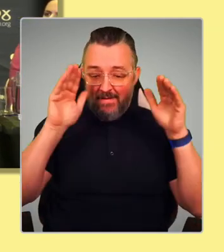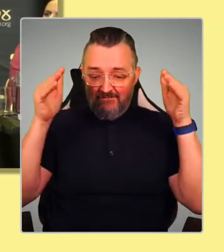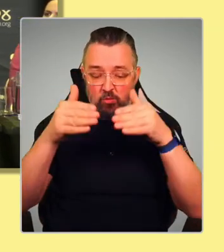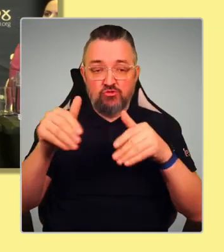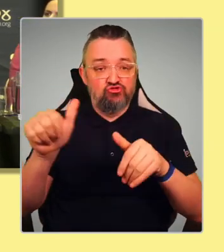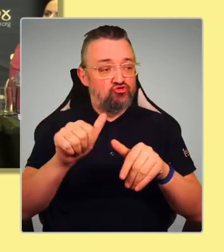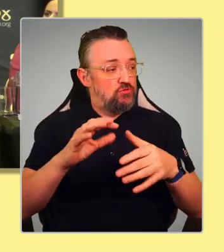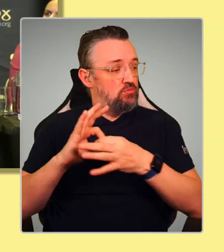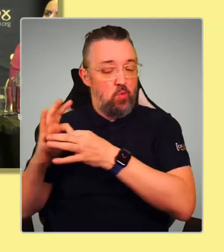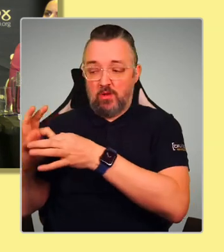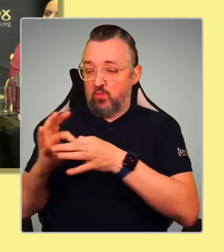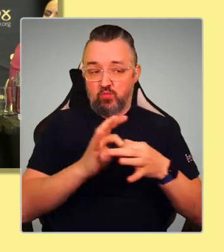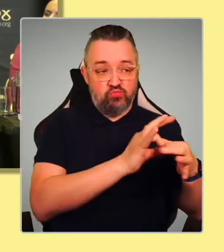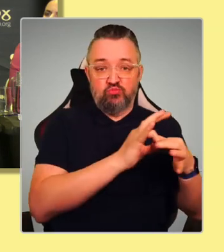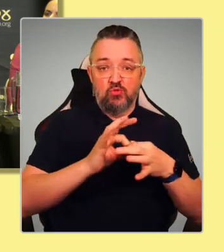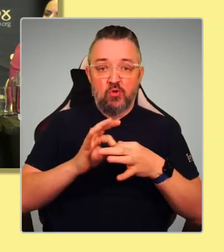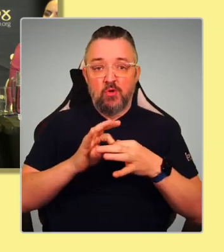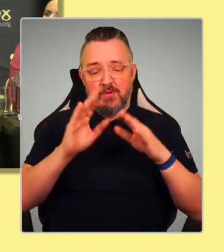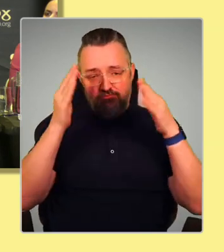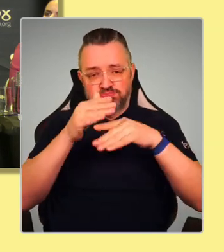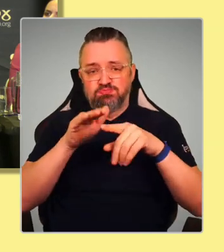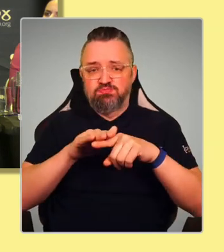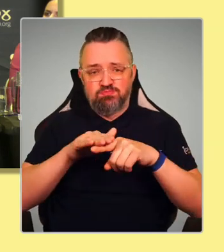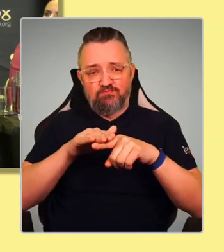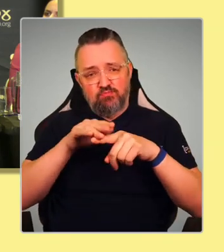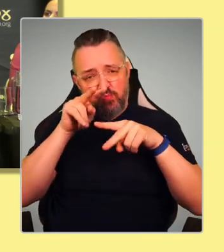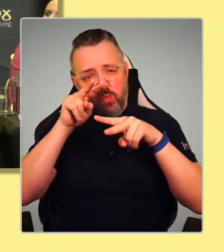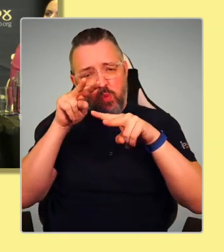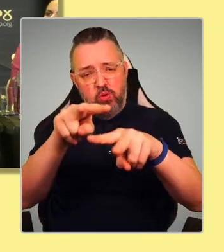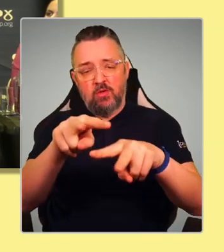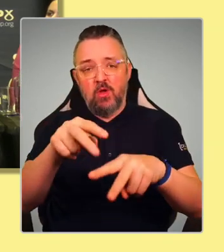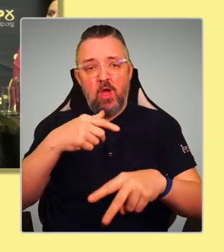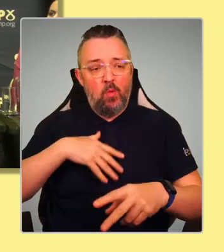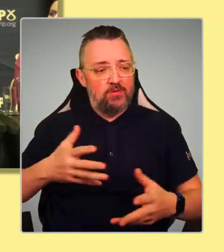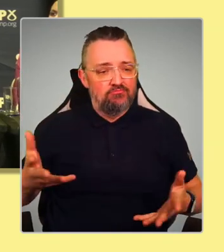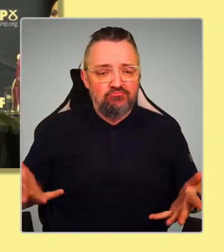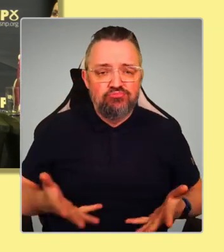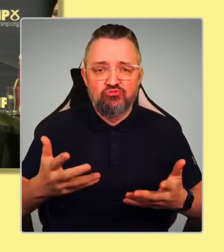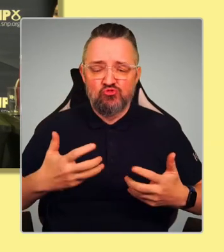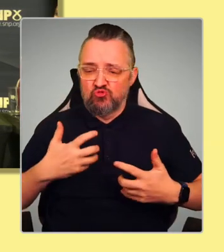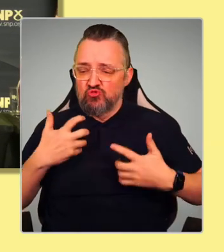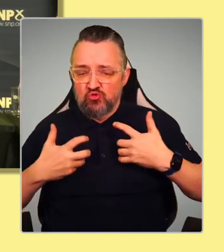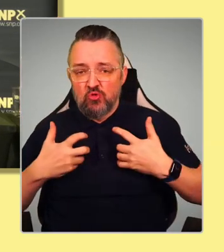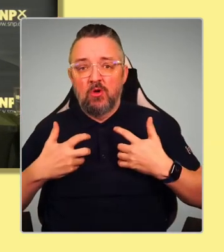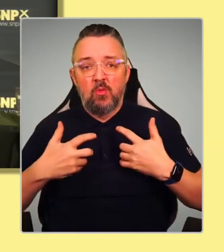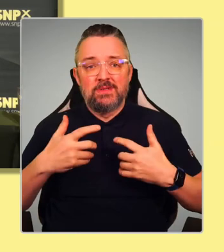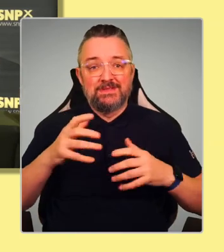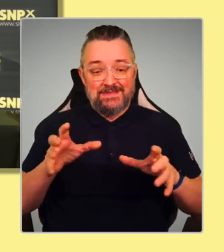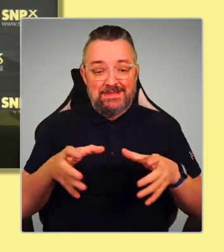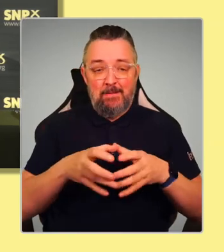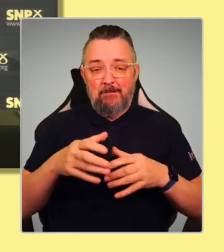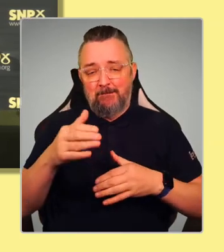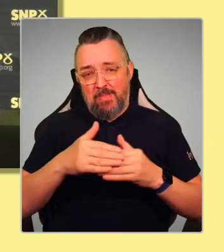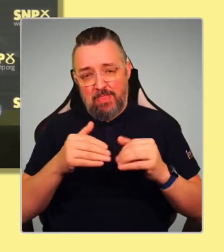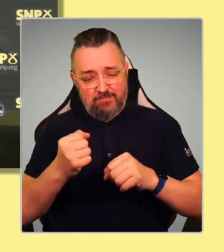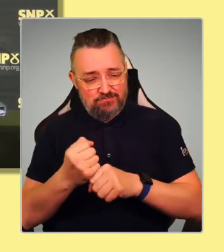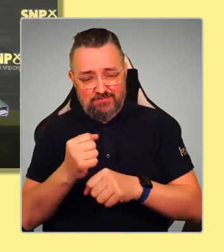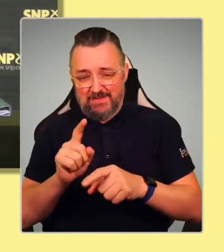It's about inspiring people. It's about building the absolute best team that we can so that we can get to where we need to go.